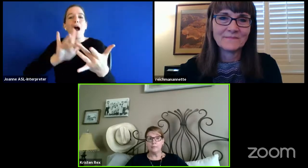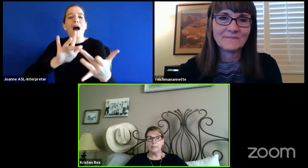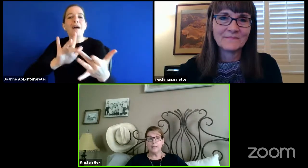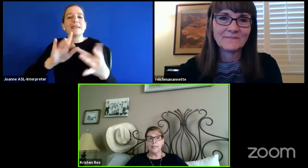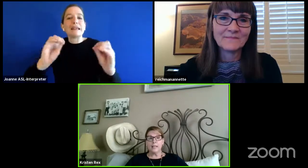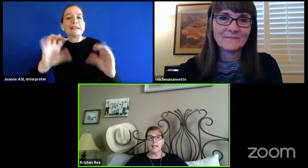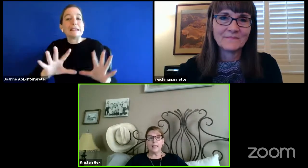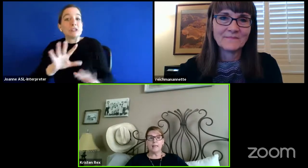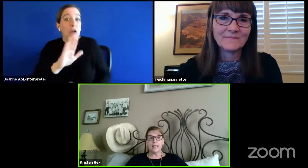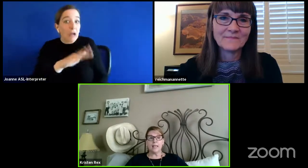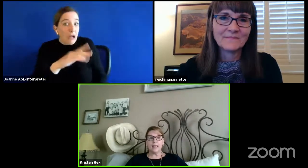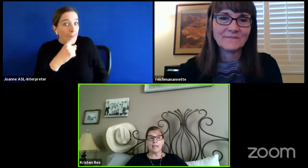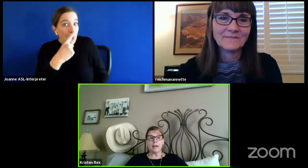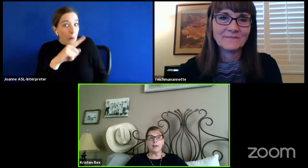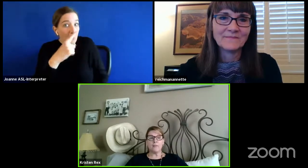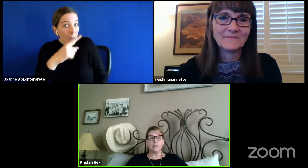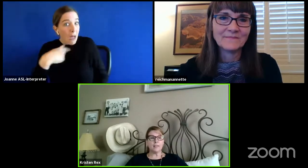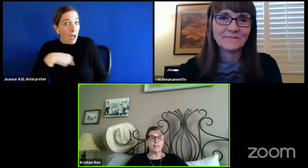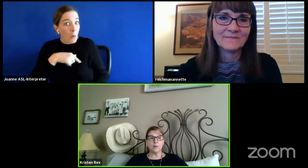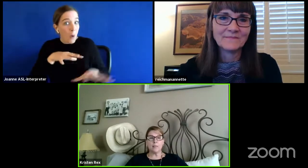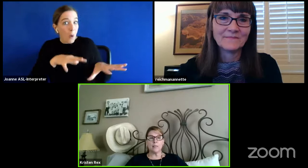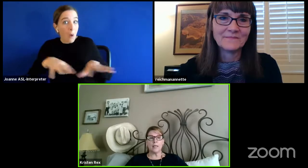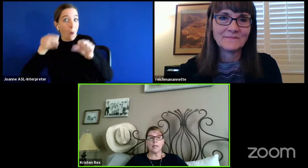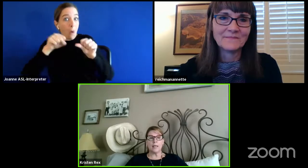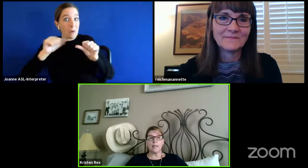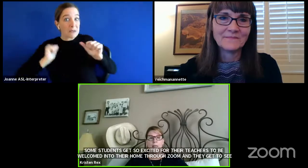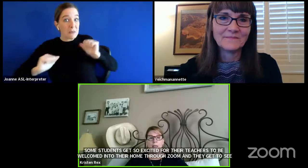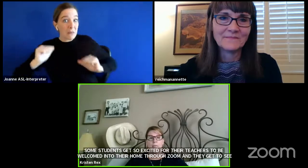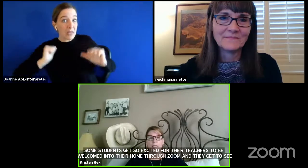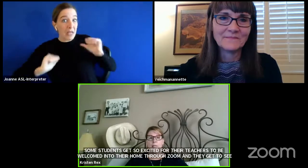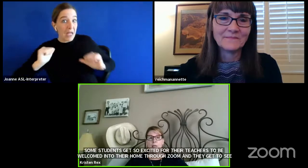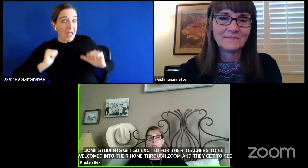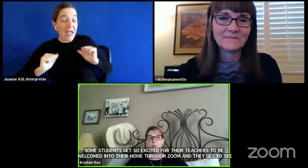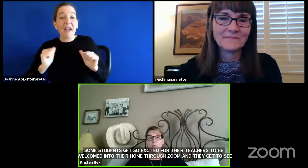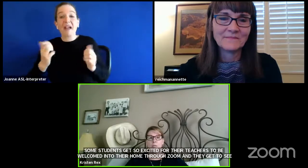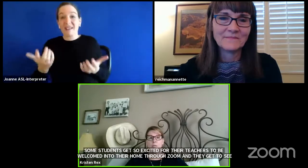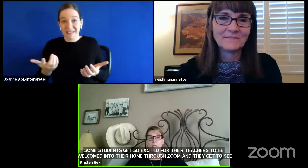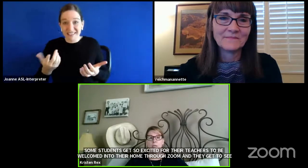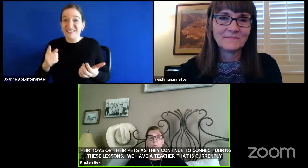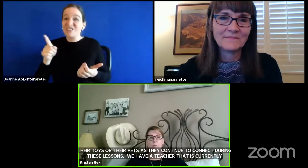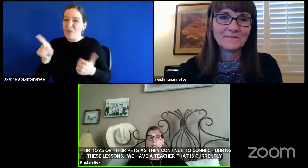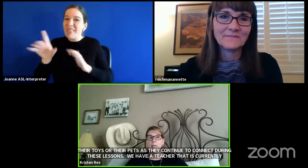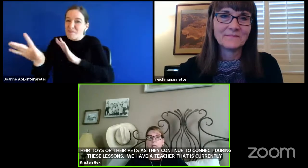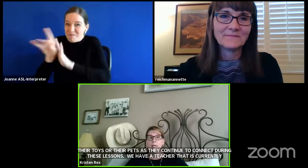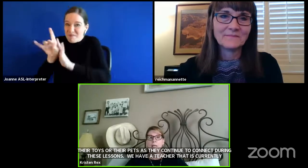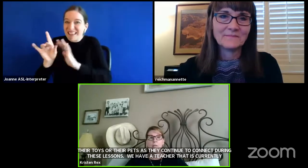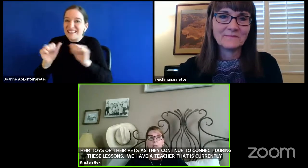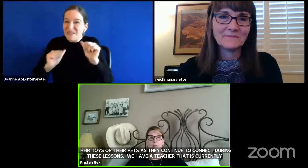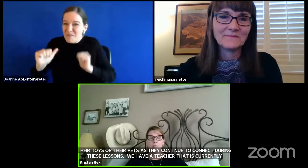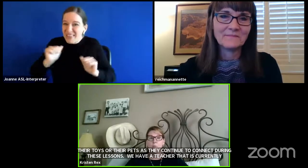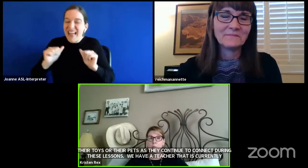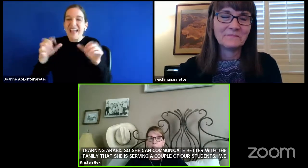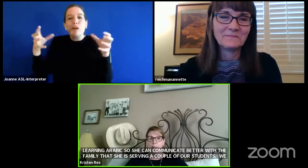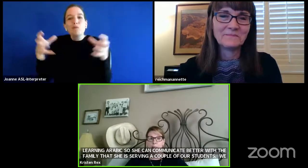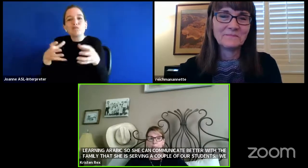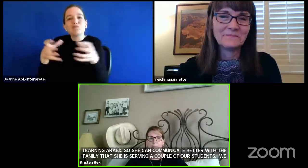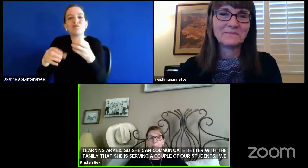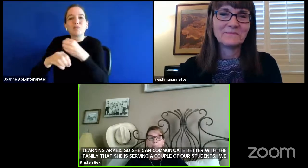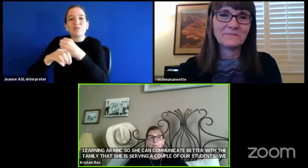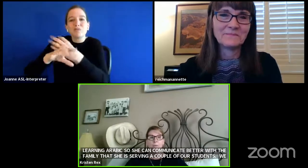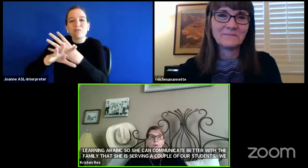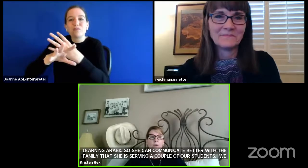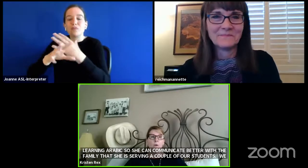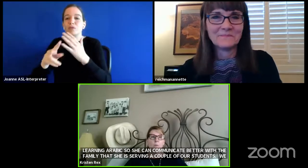play. And they have selected a play and they meet by Zoom two times a week and they go through the play.